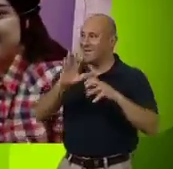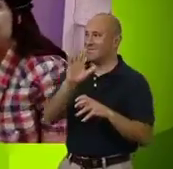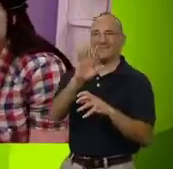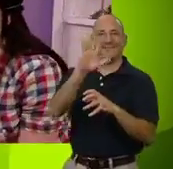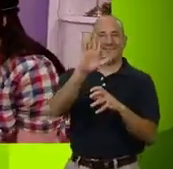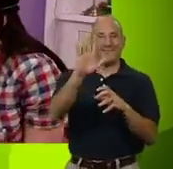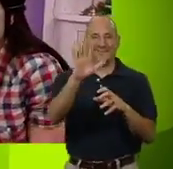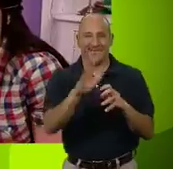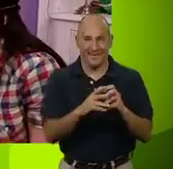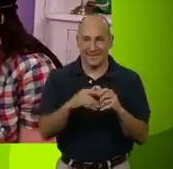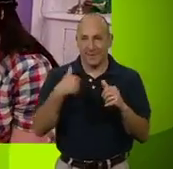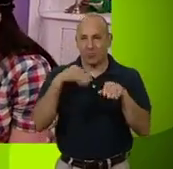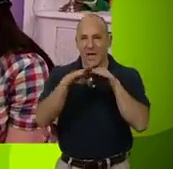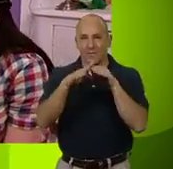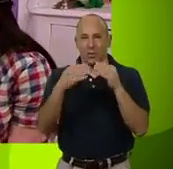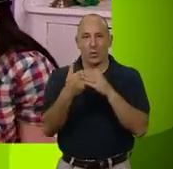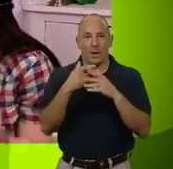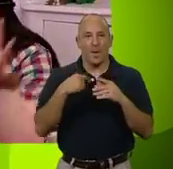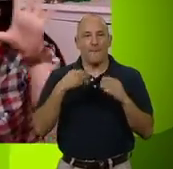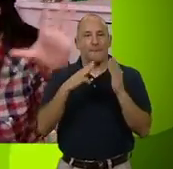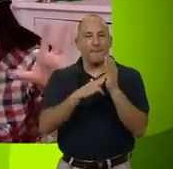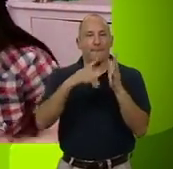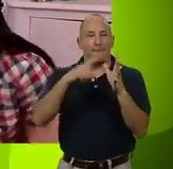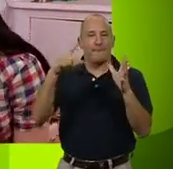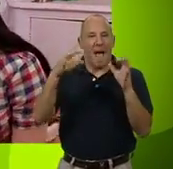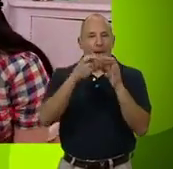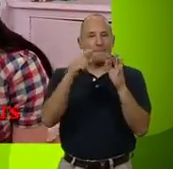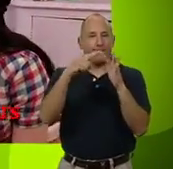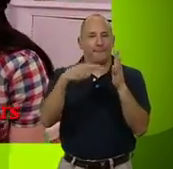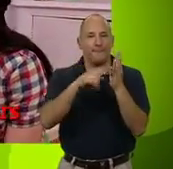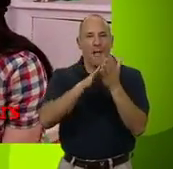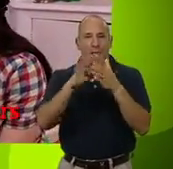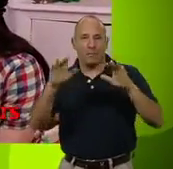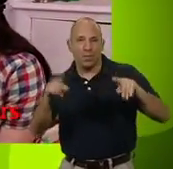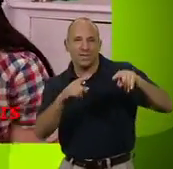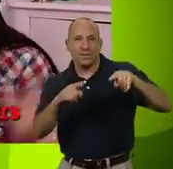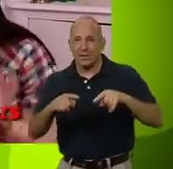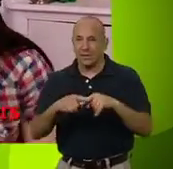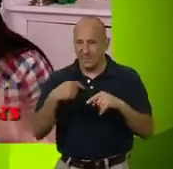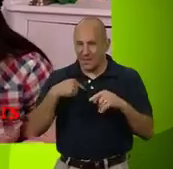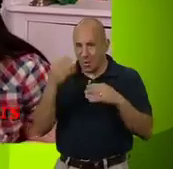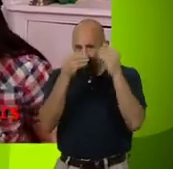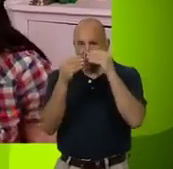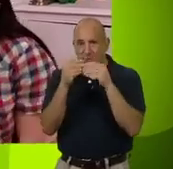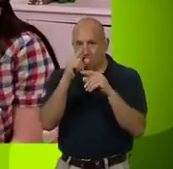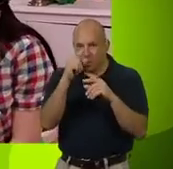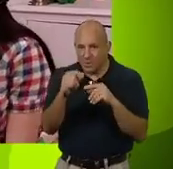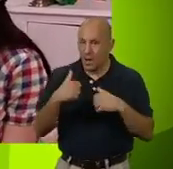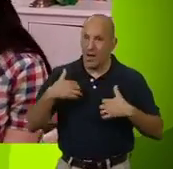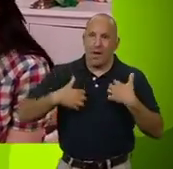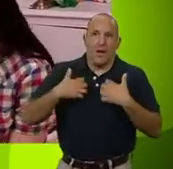Hey guys, I'm just rehearsing my new role in Macbeth, the musical. I'm only understanding one of the witches, but I'm so excited.